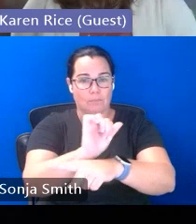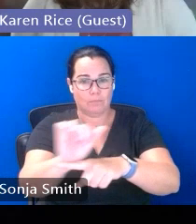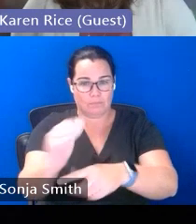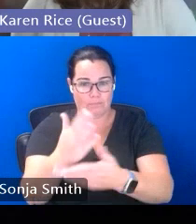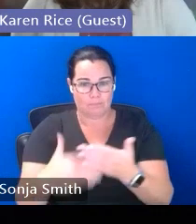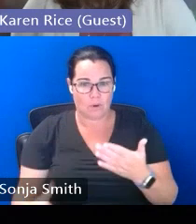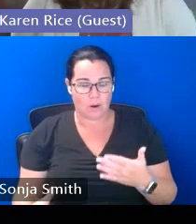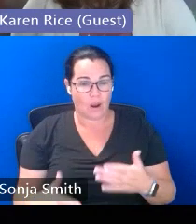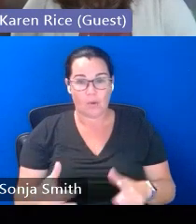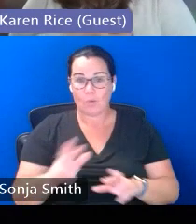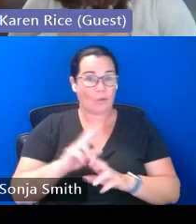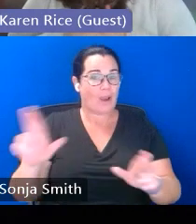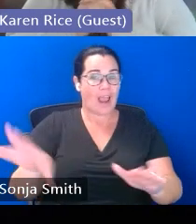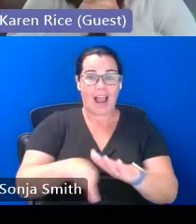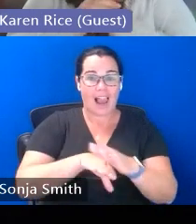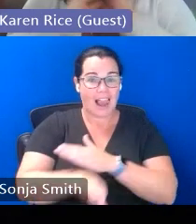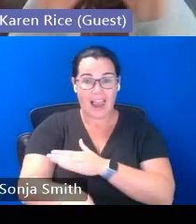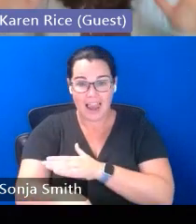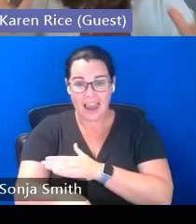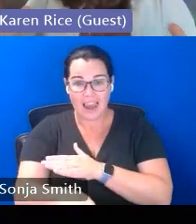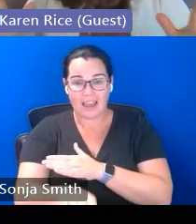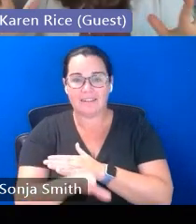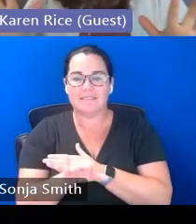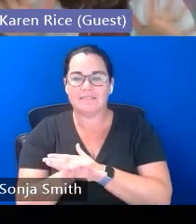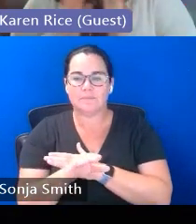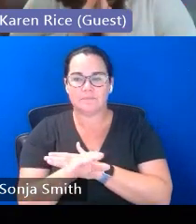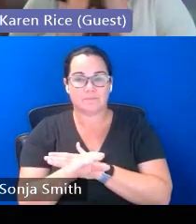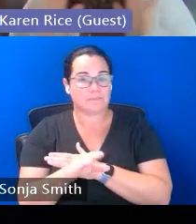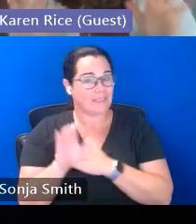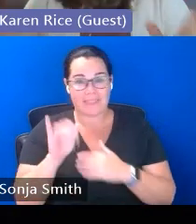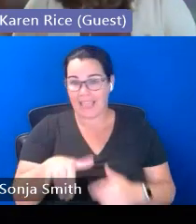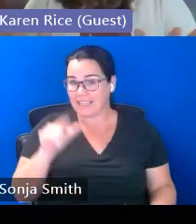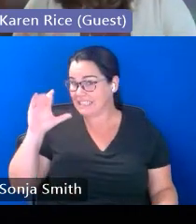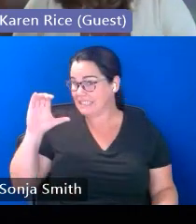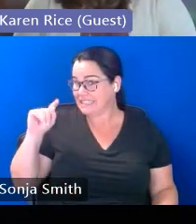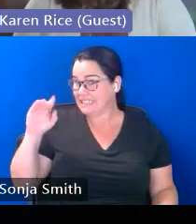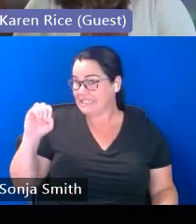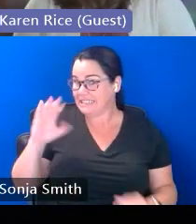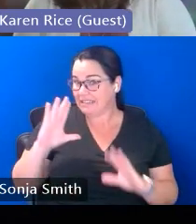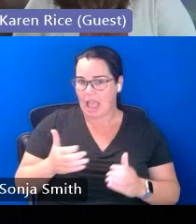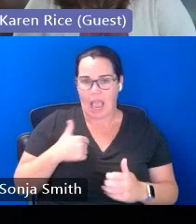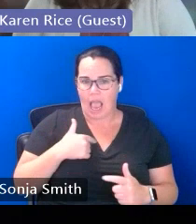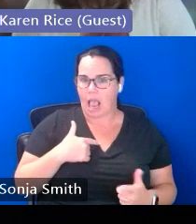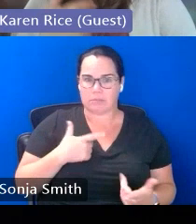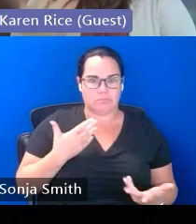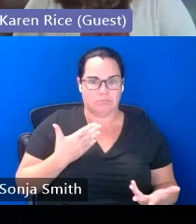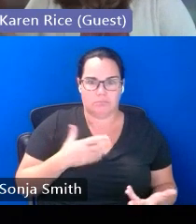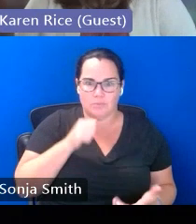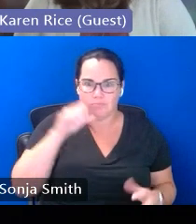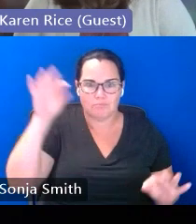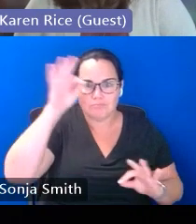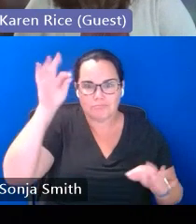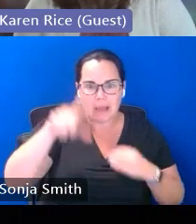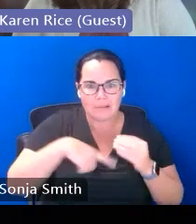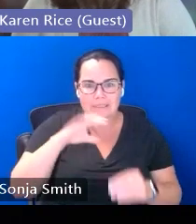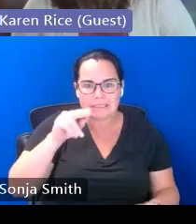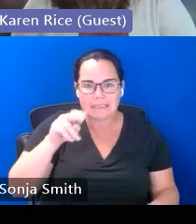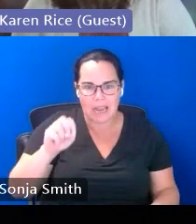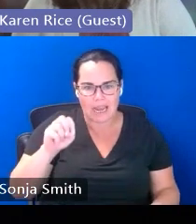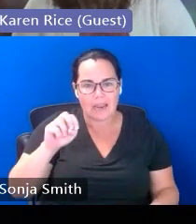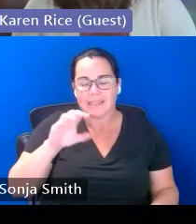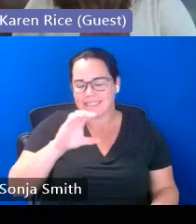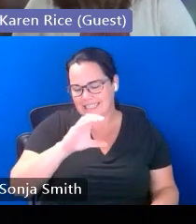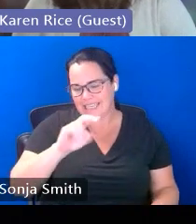got to that point and and i that was cte classes were new to me i wasn't familiar with the cna process or i could have addressed this up front